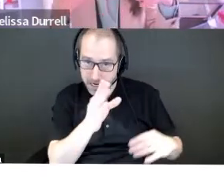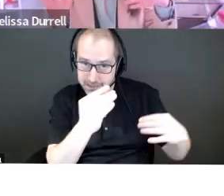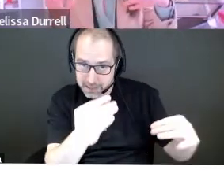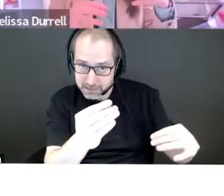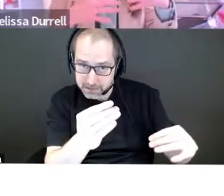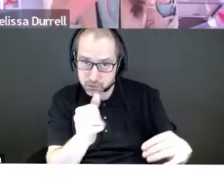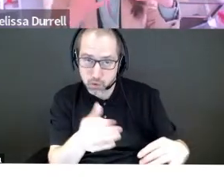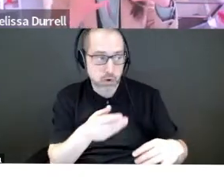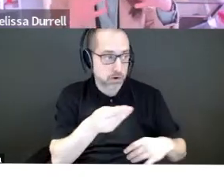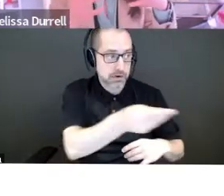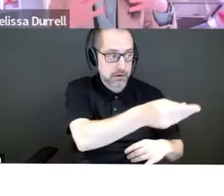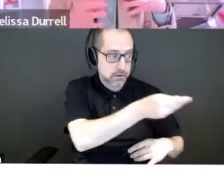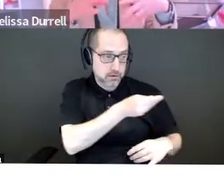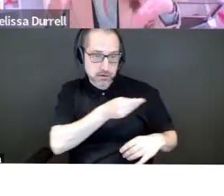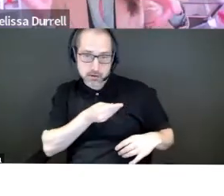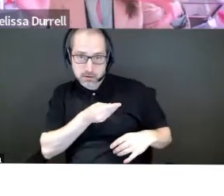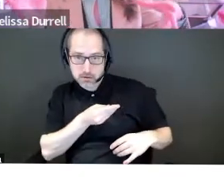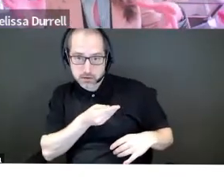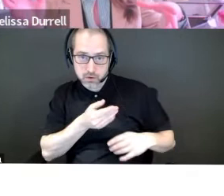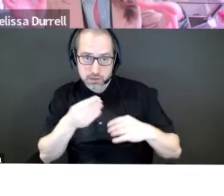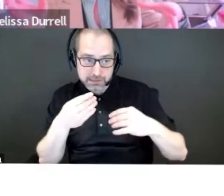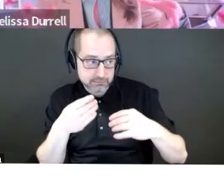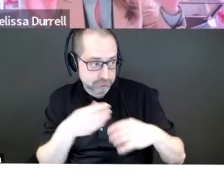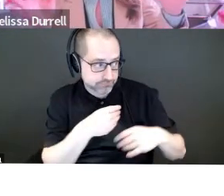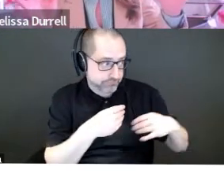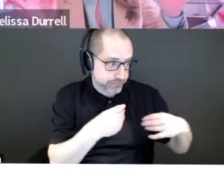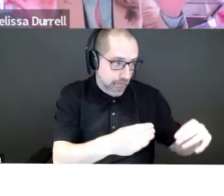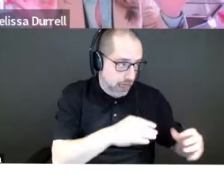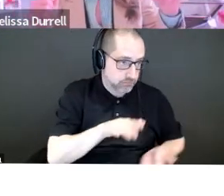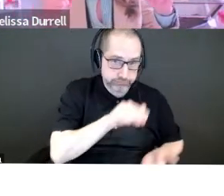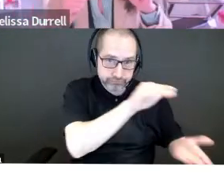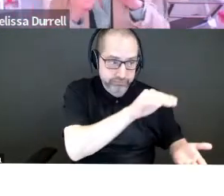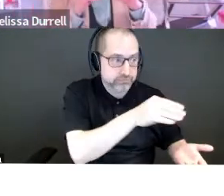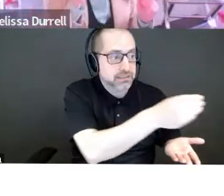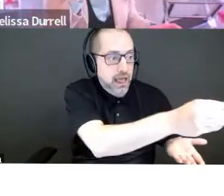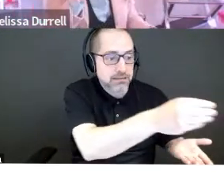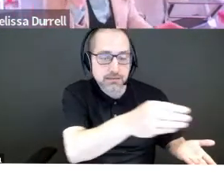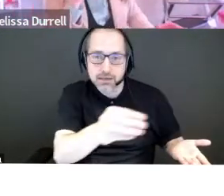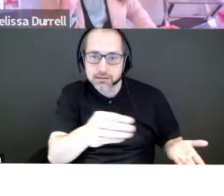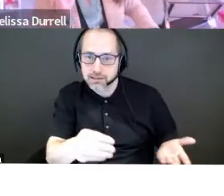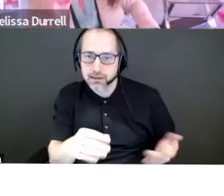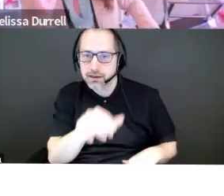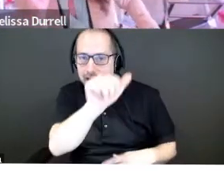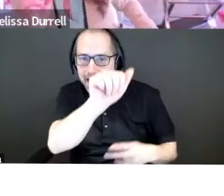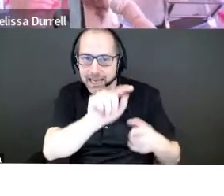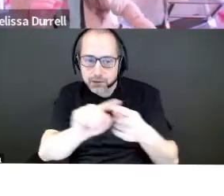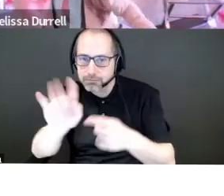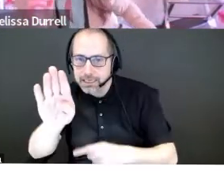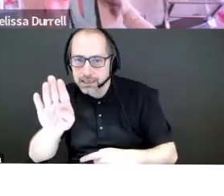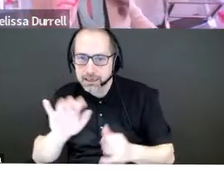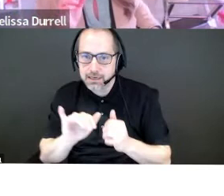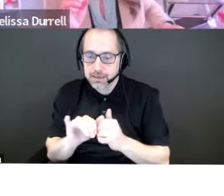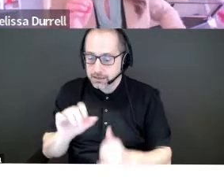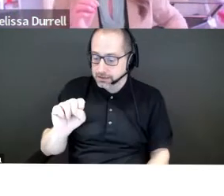like? B2B, B2C? I mean, these are really, and I'm using acronyms here. Angels will get these acronyms, but you know, what, where are we going? Are you